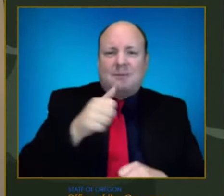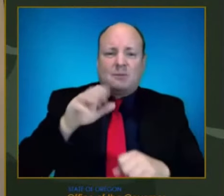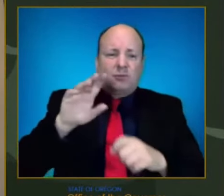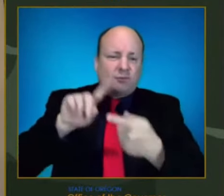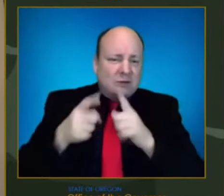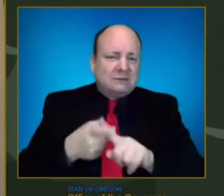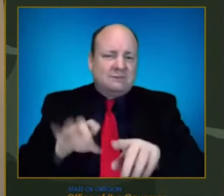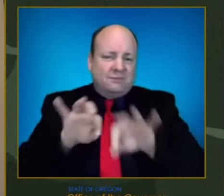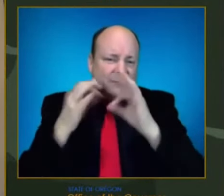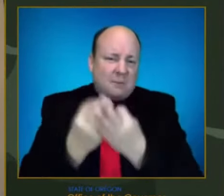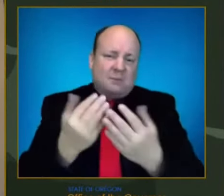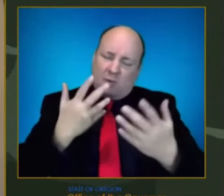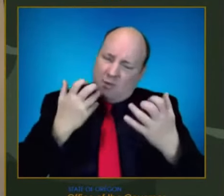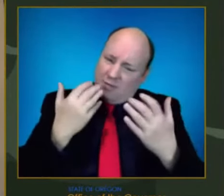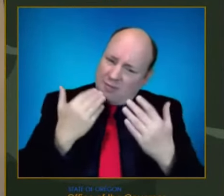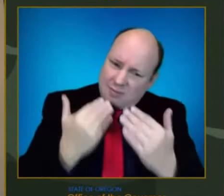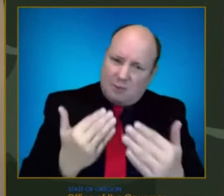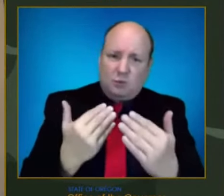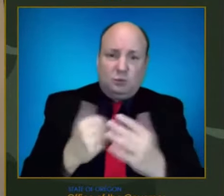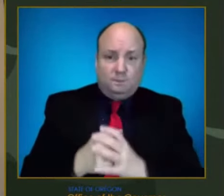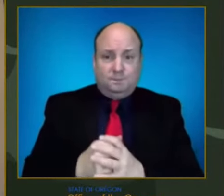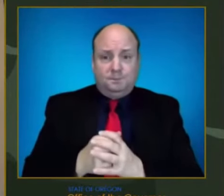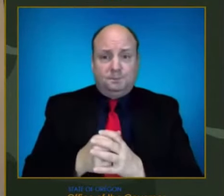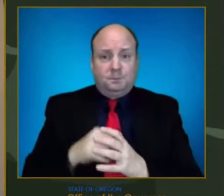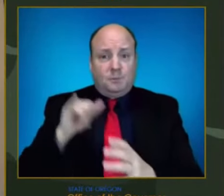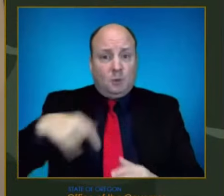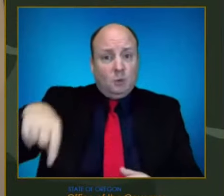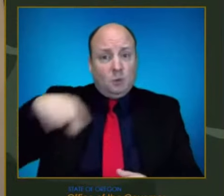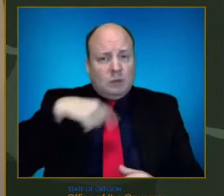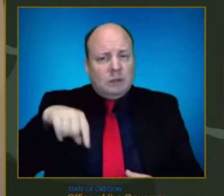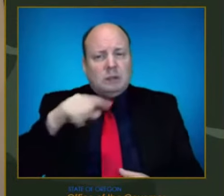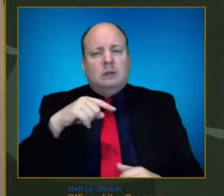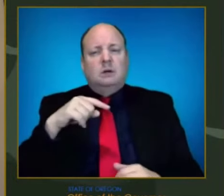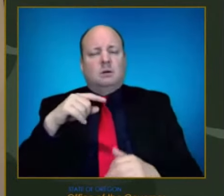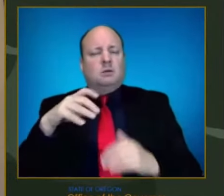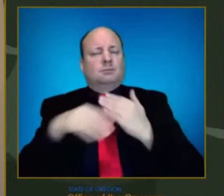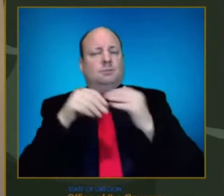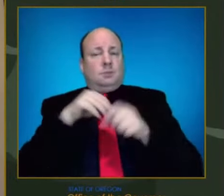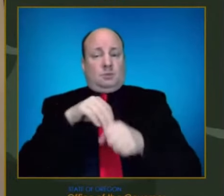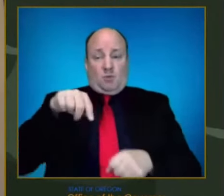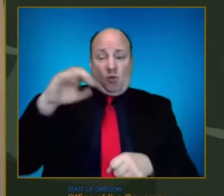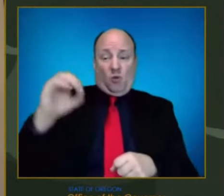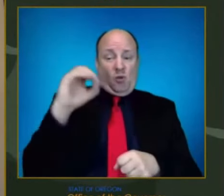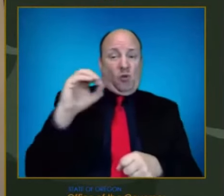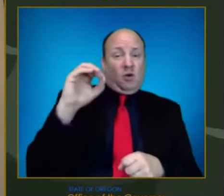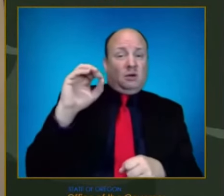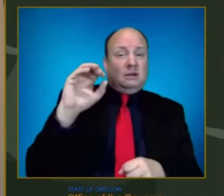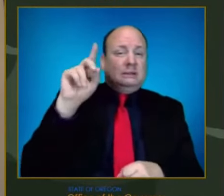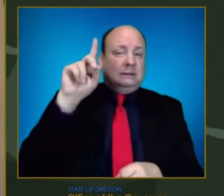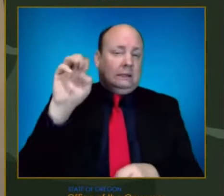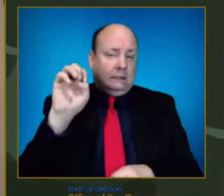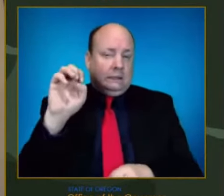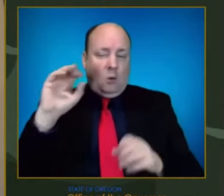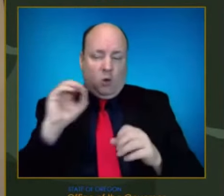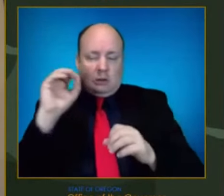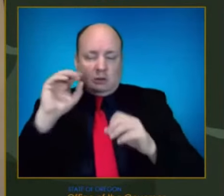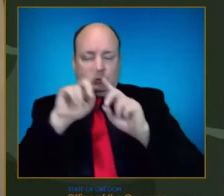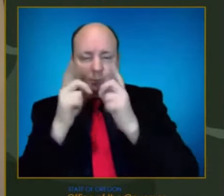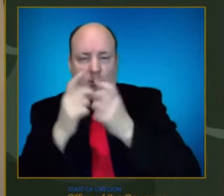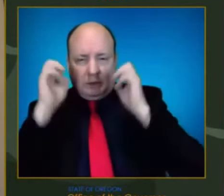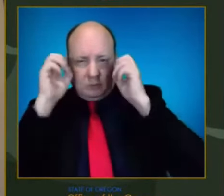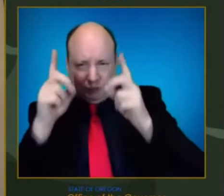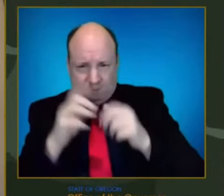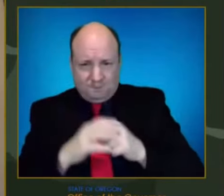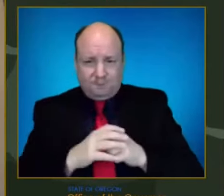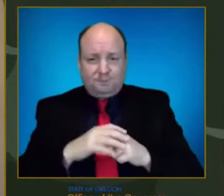In addition, we've taken steps with our Oregon Department of Education colleagues and our local school and public health colleagues